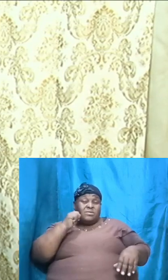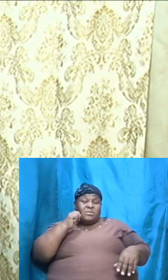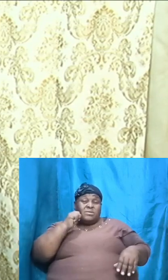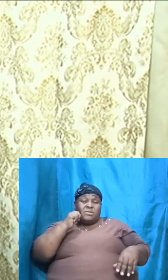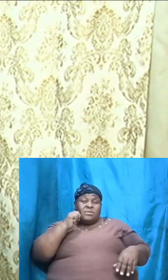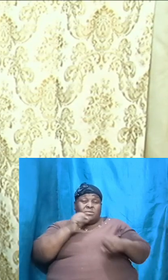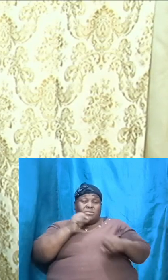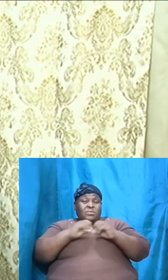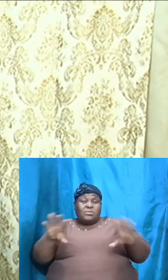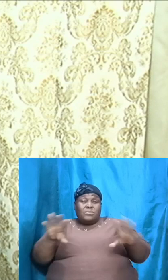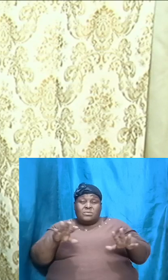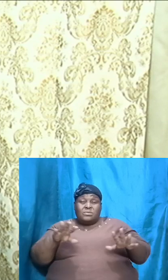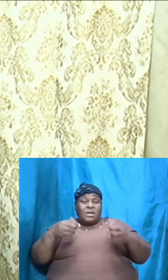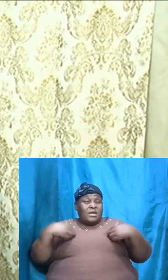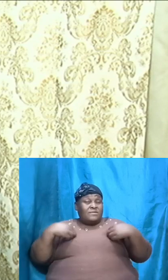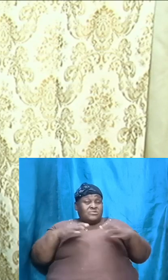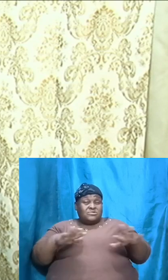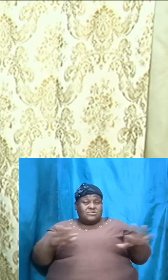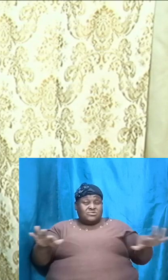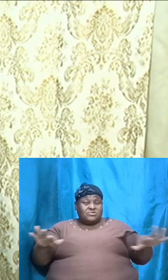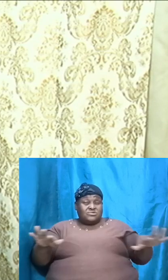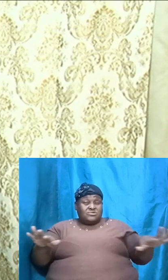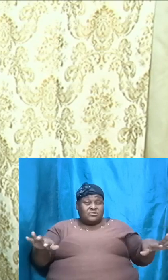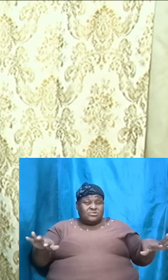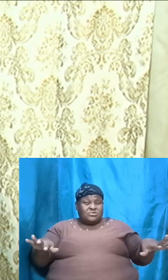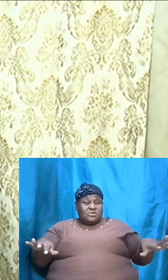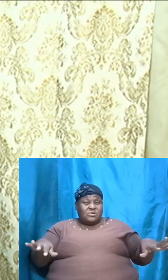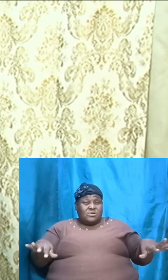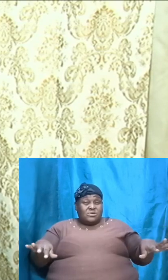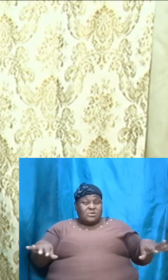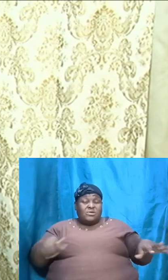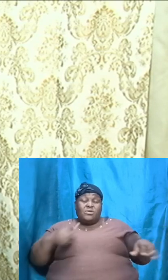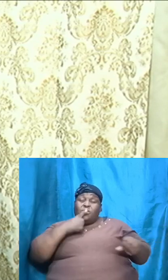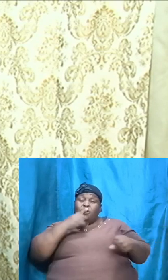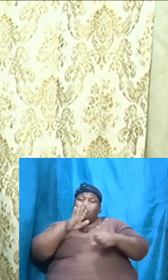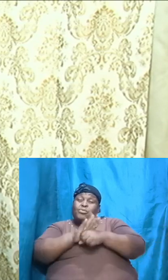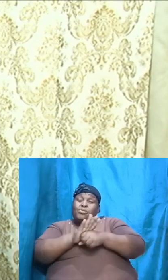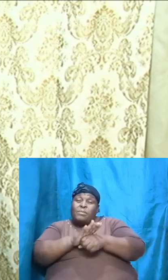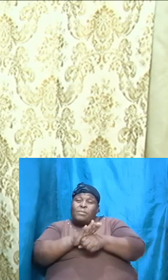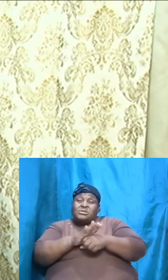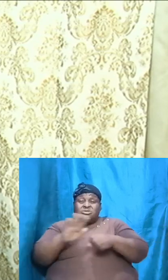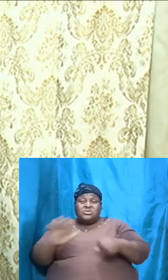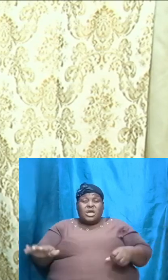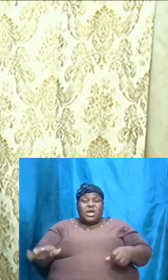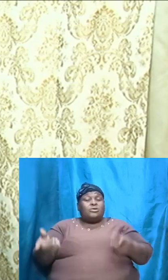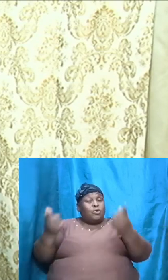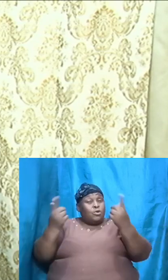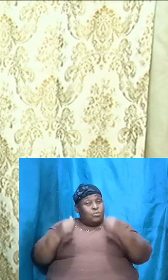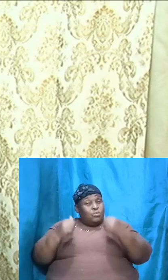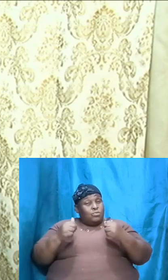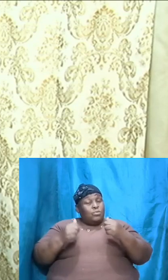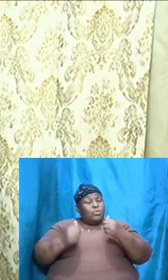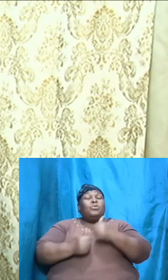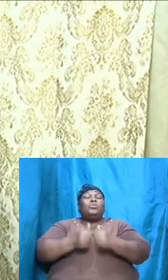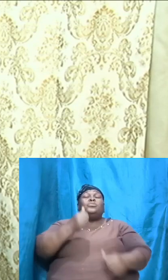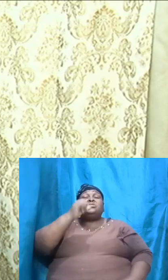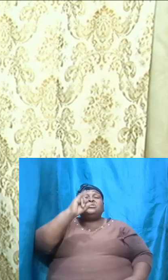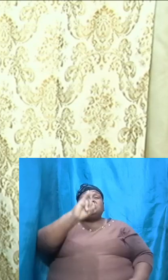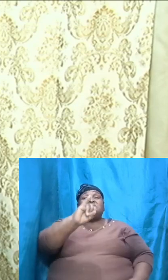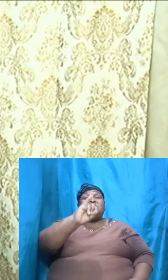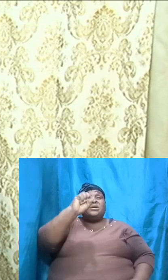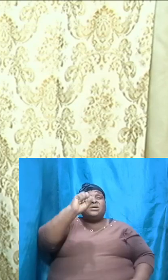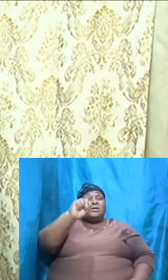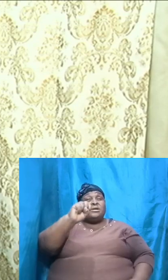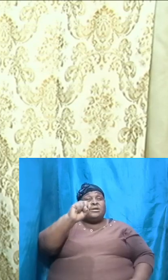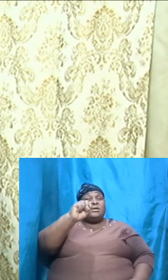we eventually know that his child the promised child came which was Isaac and yet